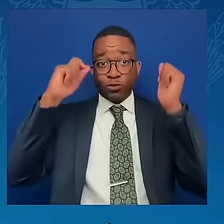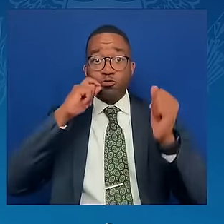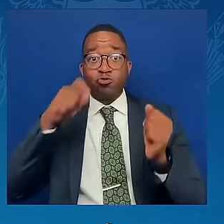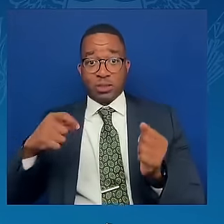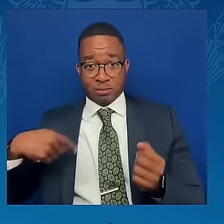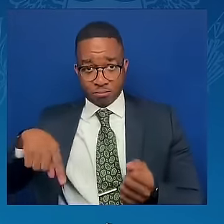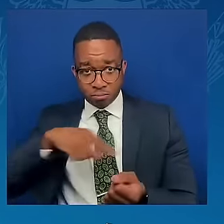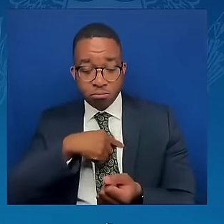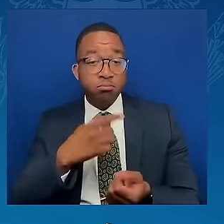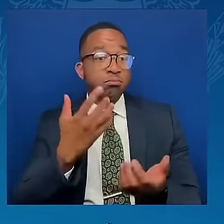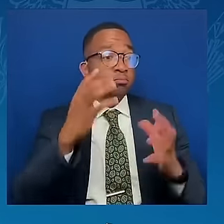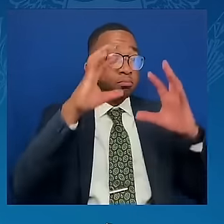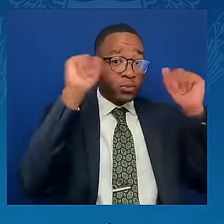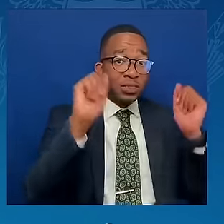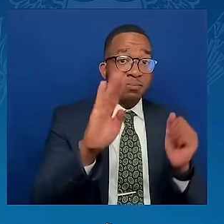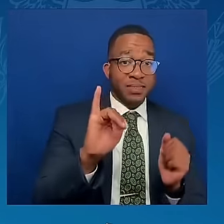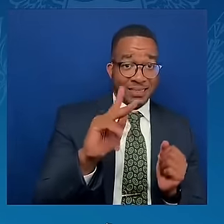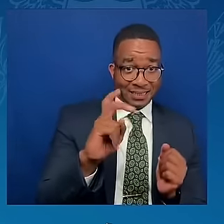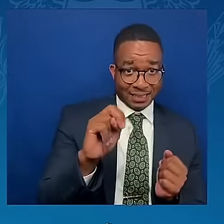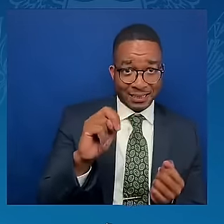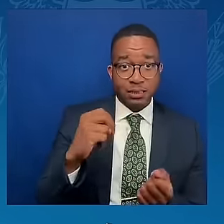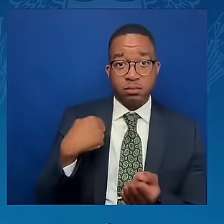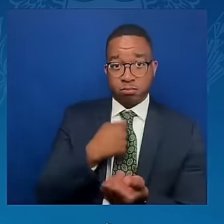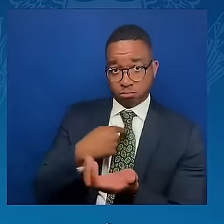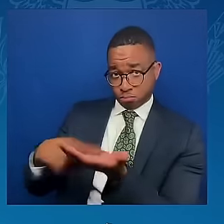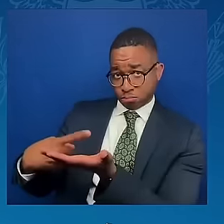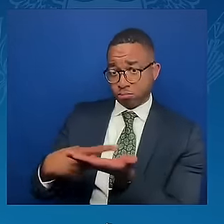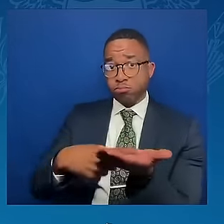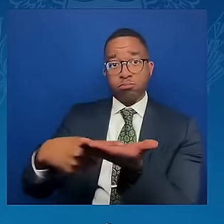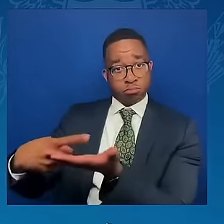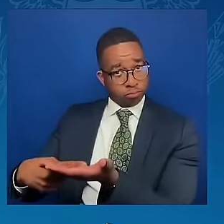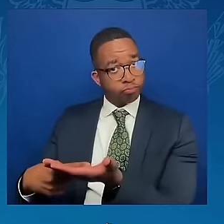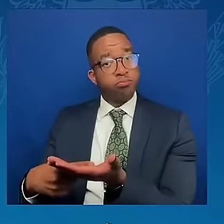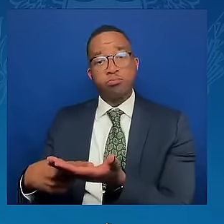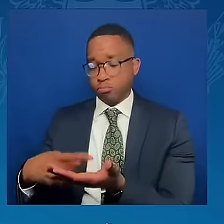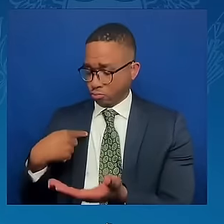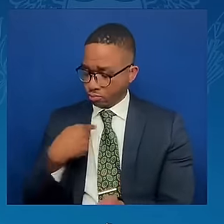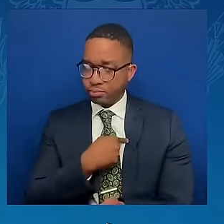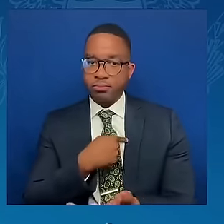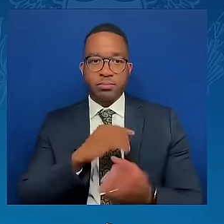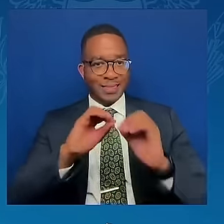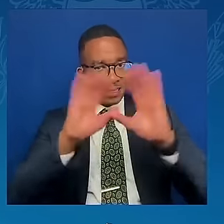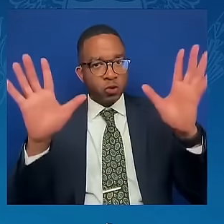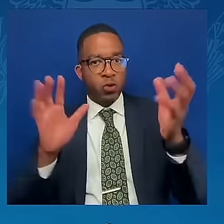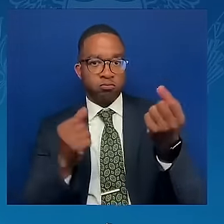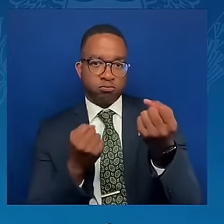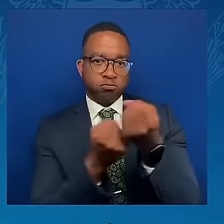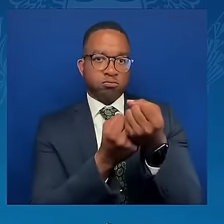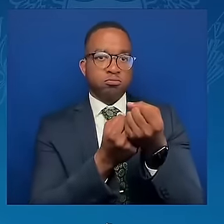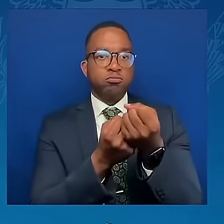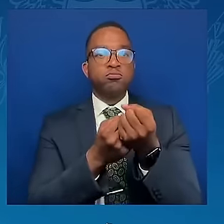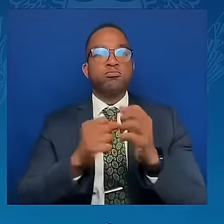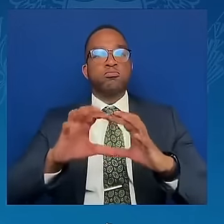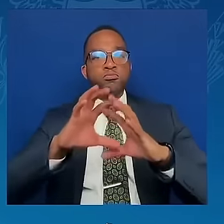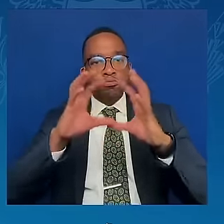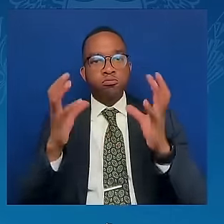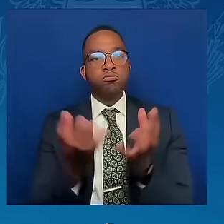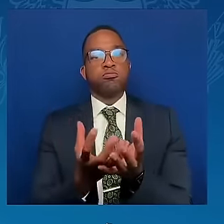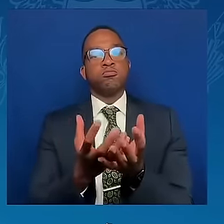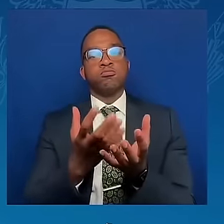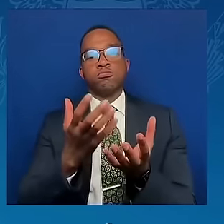to uphold international rules and norms, to defend democratic values and stand up to dictators,